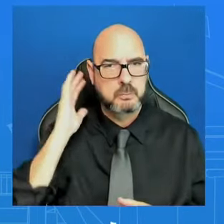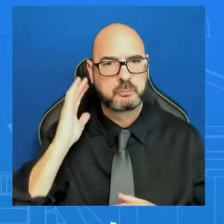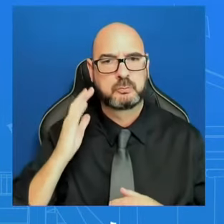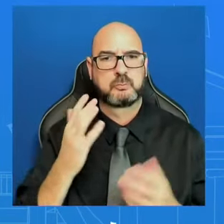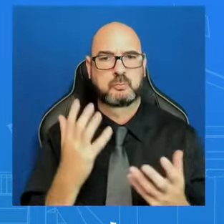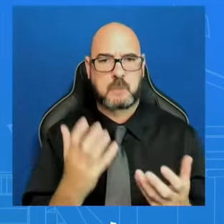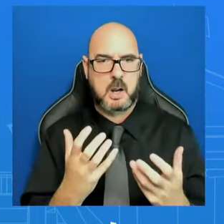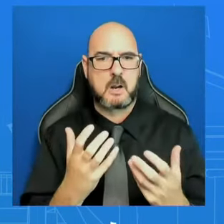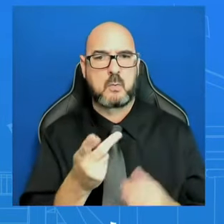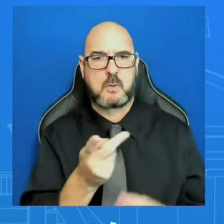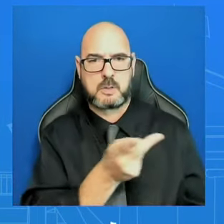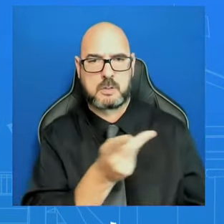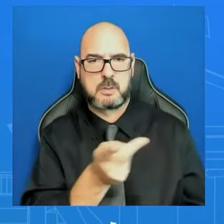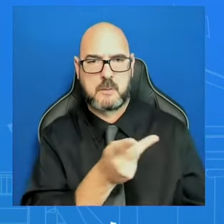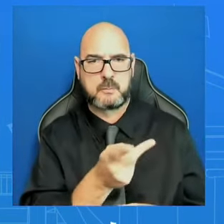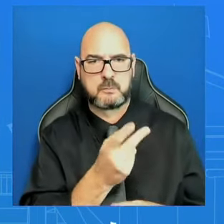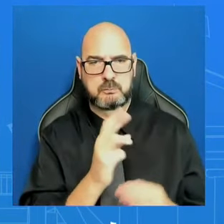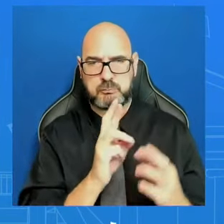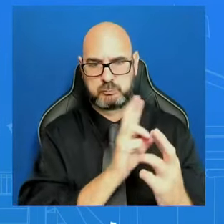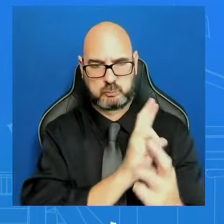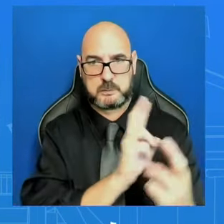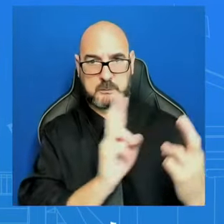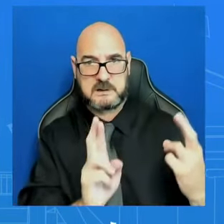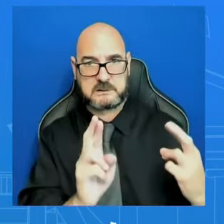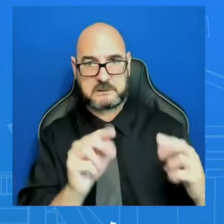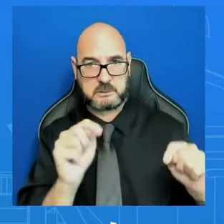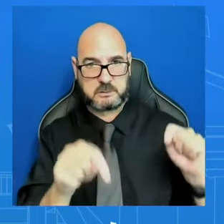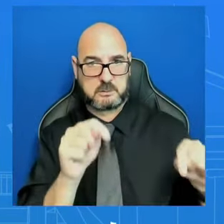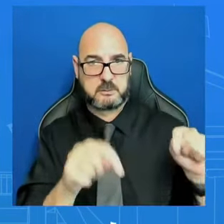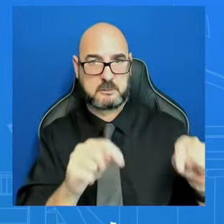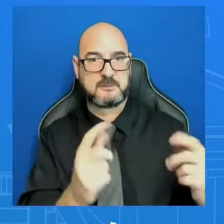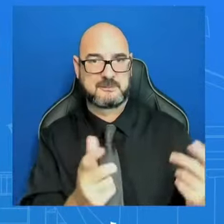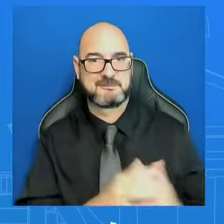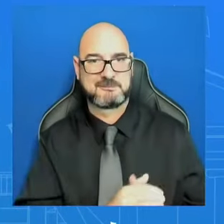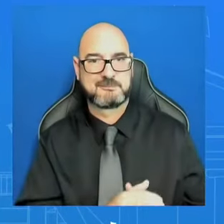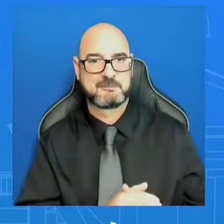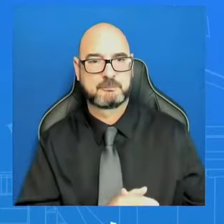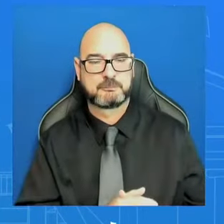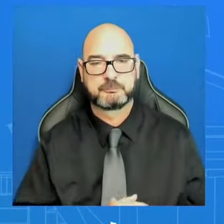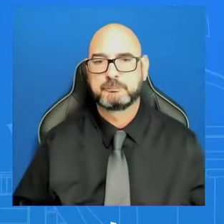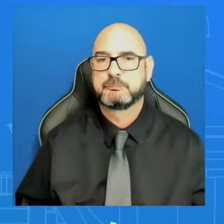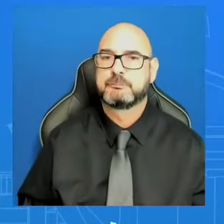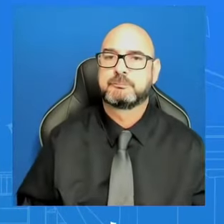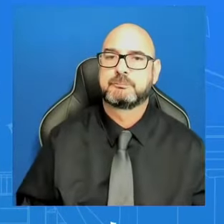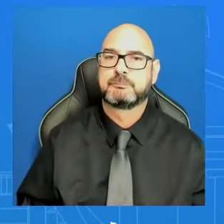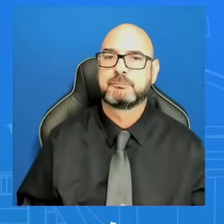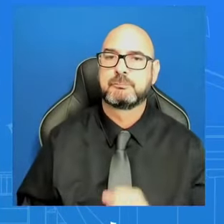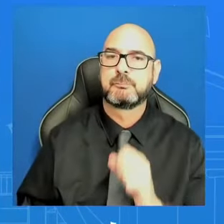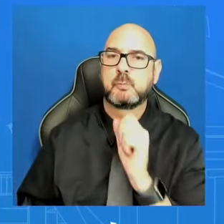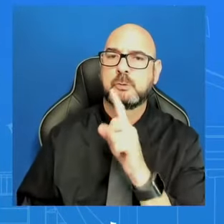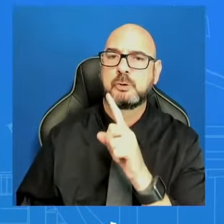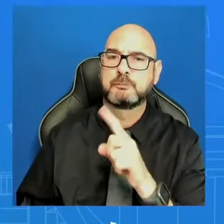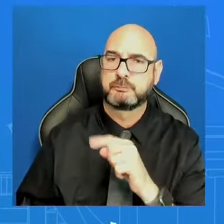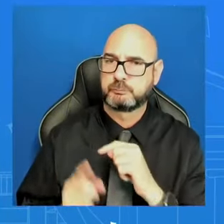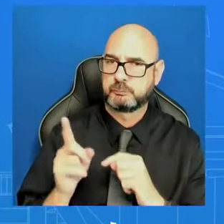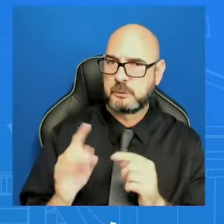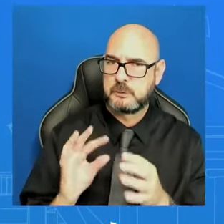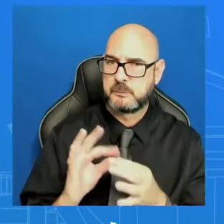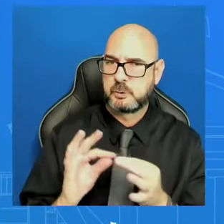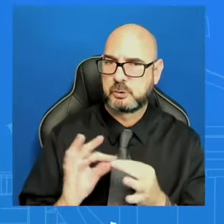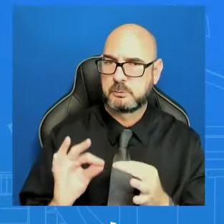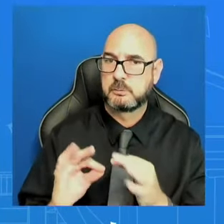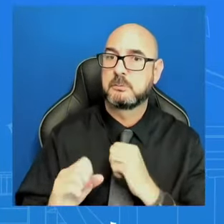would hope to see an announcement of changes. I'm wondering if that is just hope, or is it an expectation?